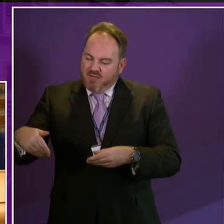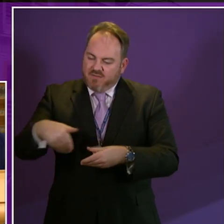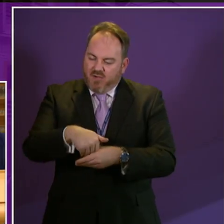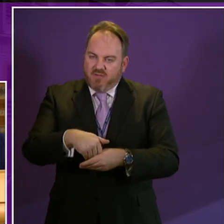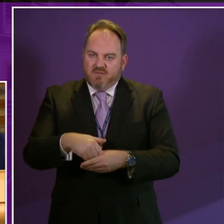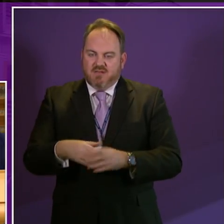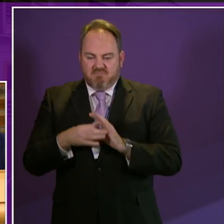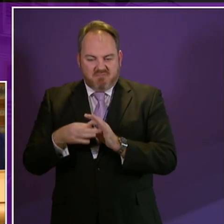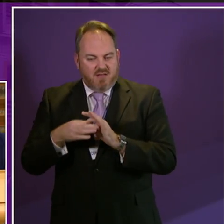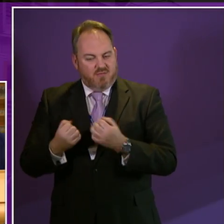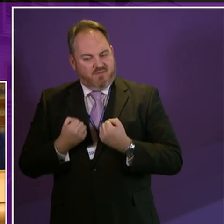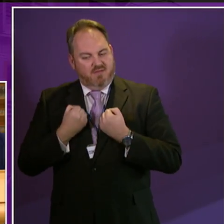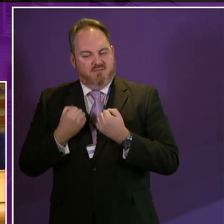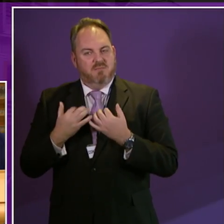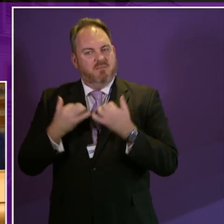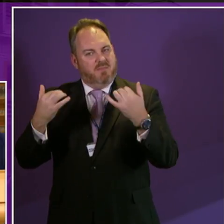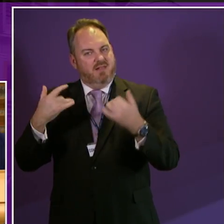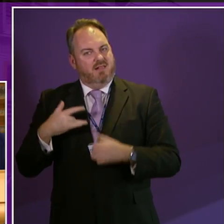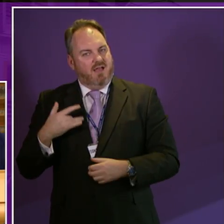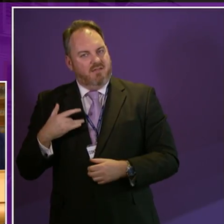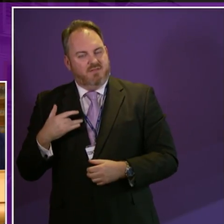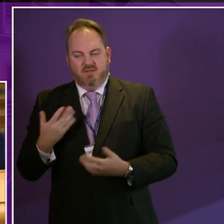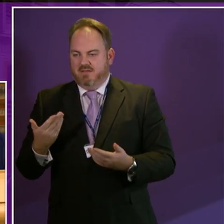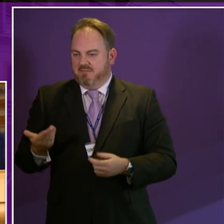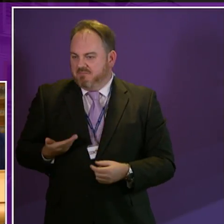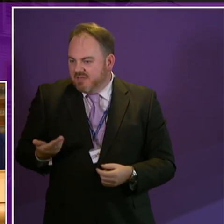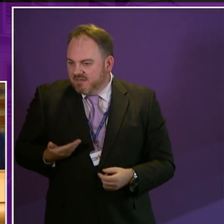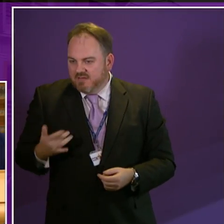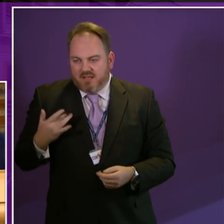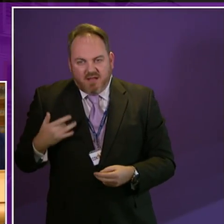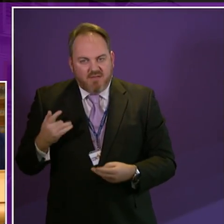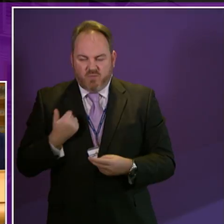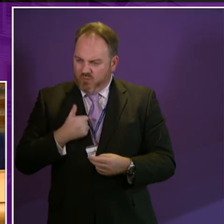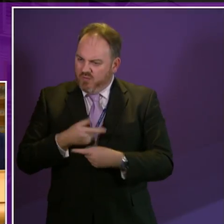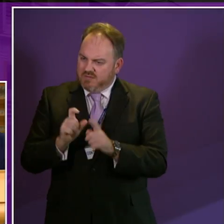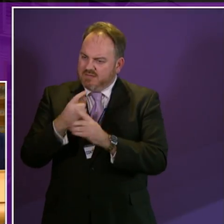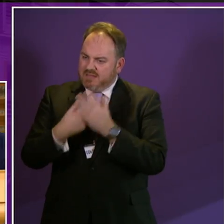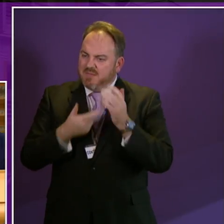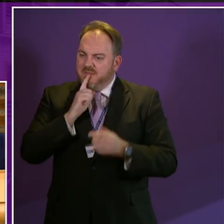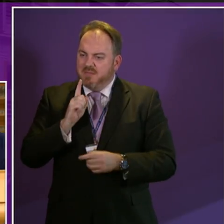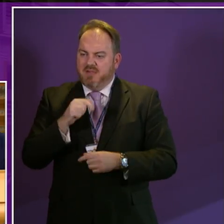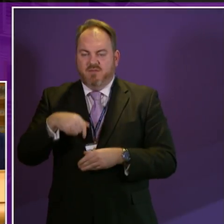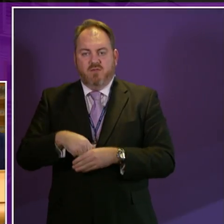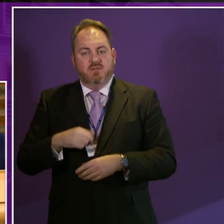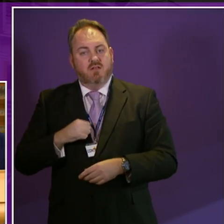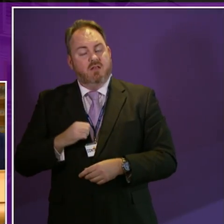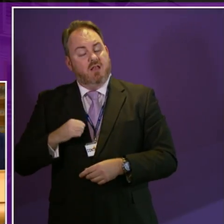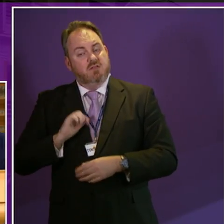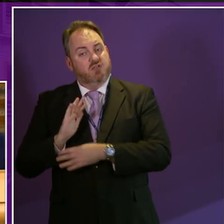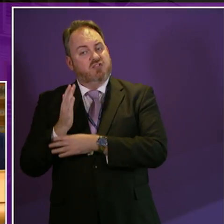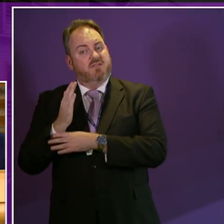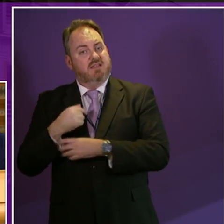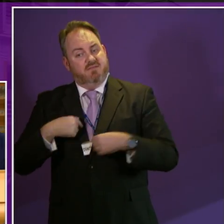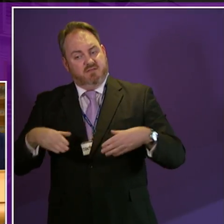of public life and indeed also of commercial life of people with disabilities. And we Conservatives are proud of our long record of